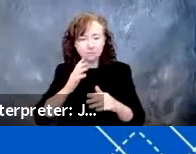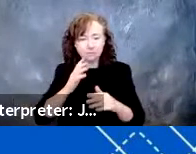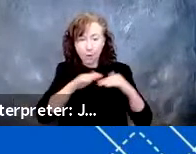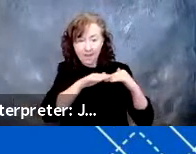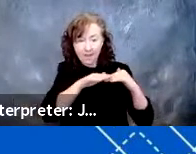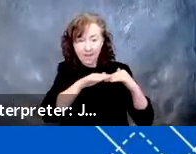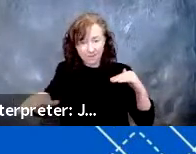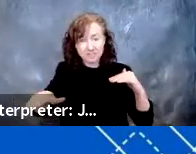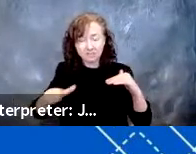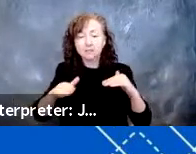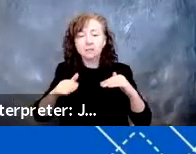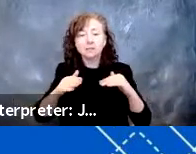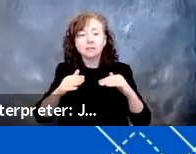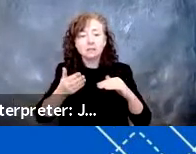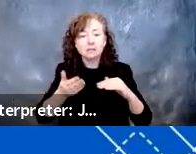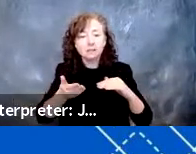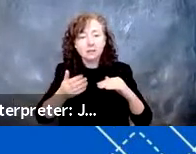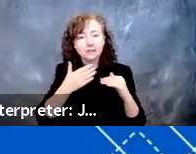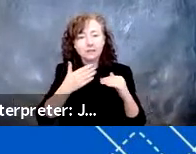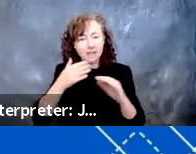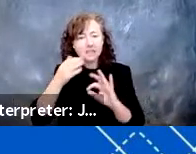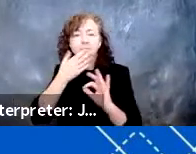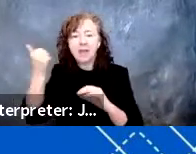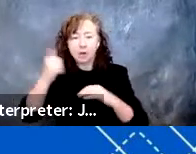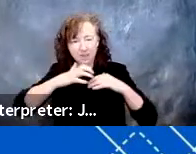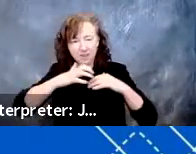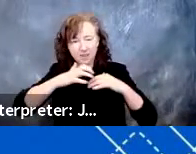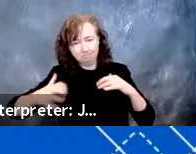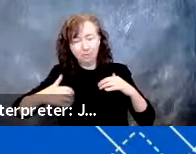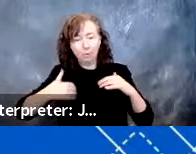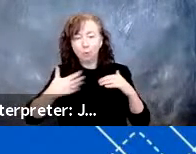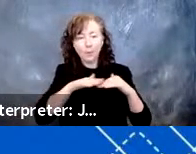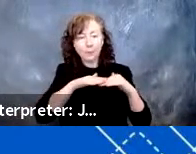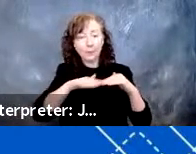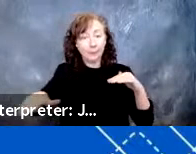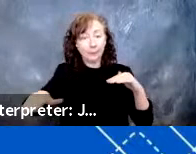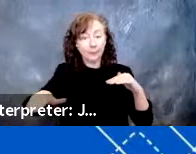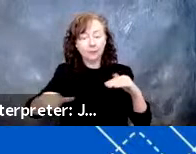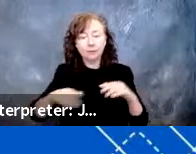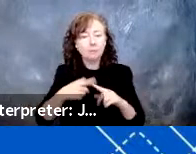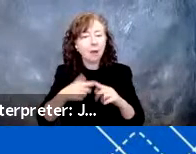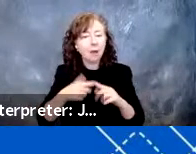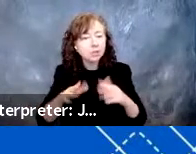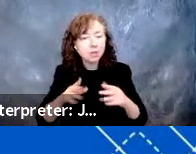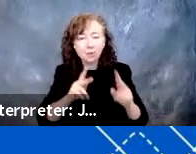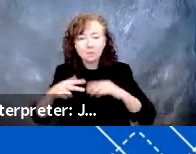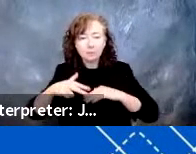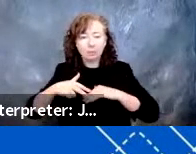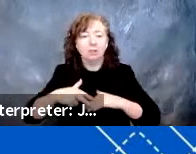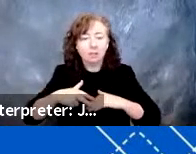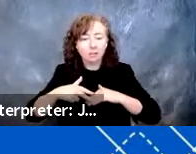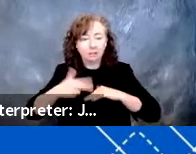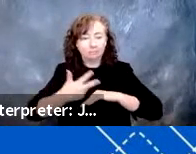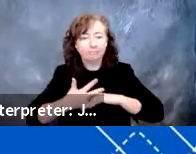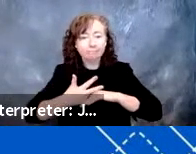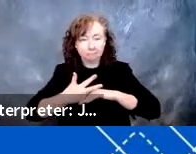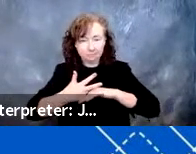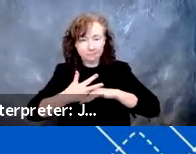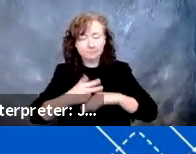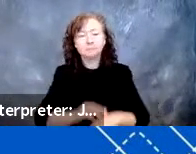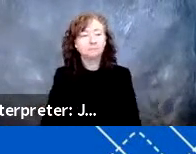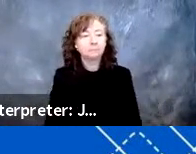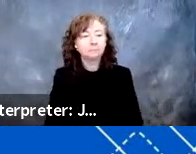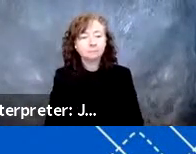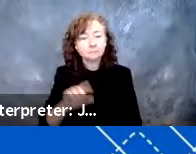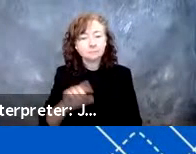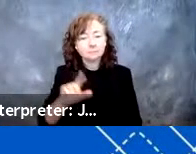better. I don't think we're going to get to a point where people are sticking to the ramps. We, in our laboratory studies, as